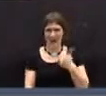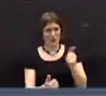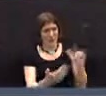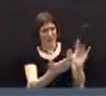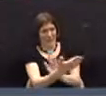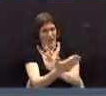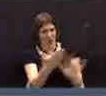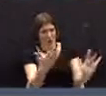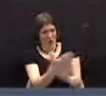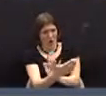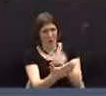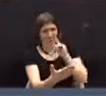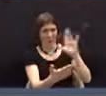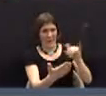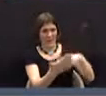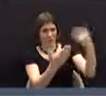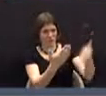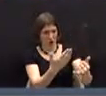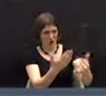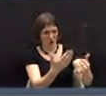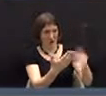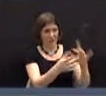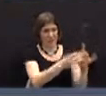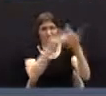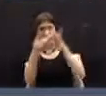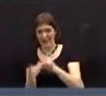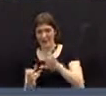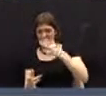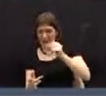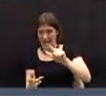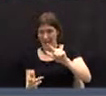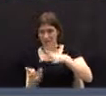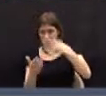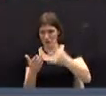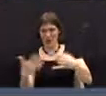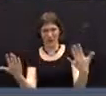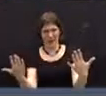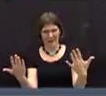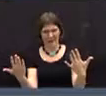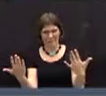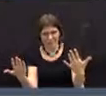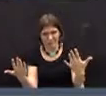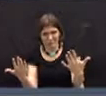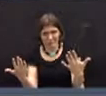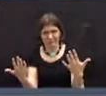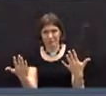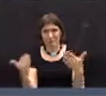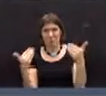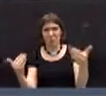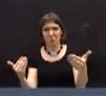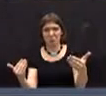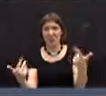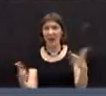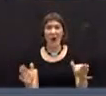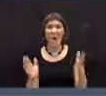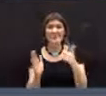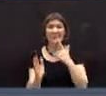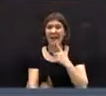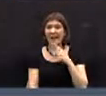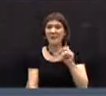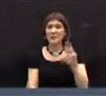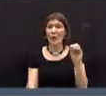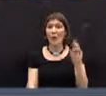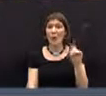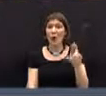off the debt service for the capital expense, that's definitely related to capital expense. And as I said, Mr. O